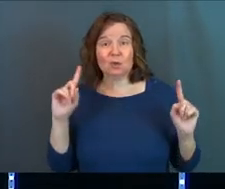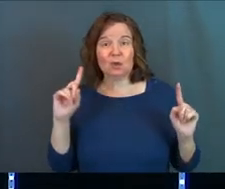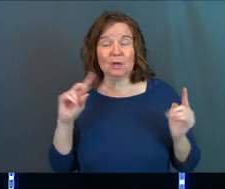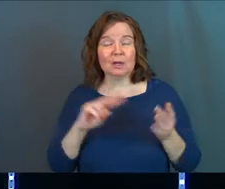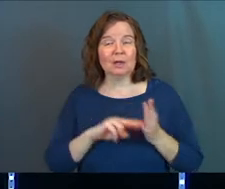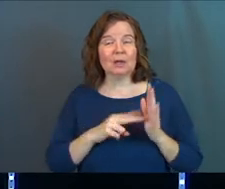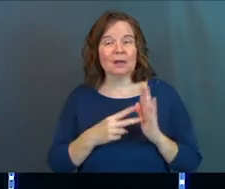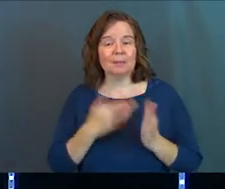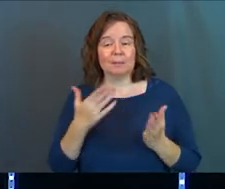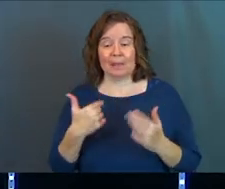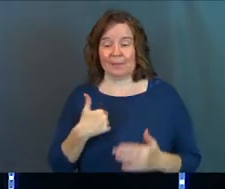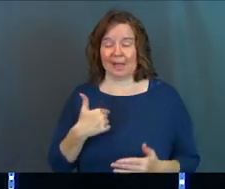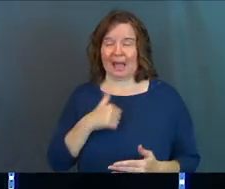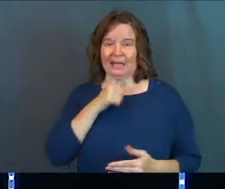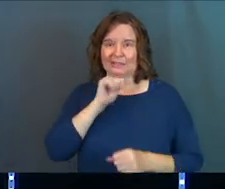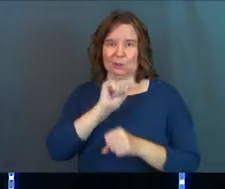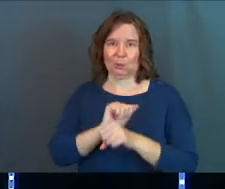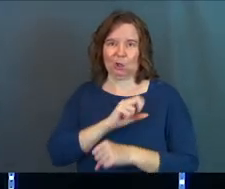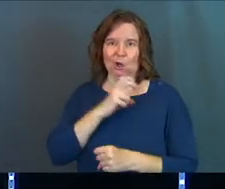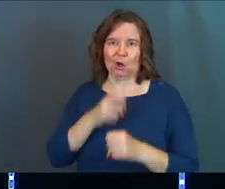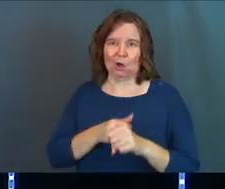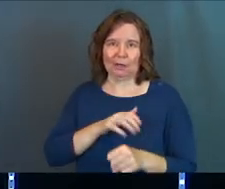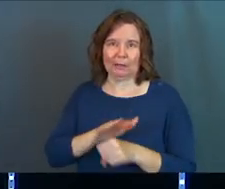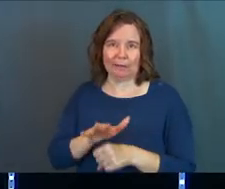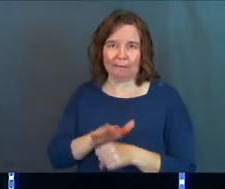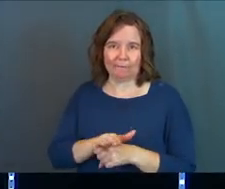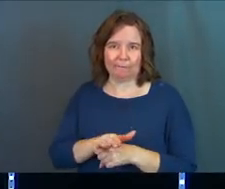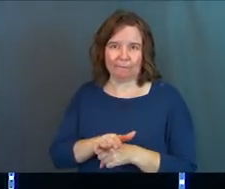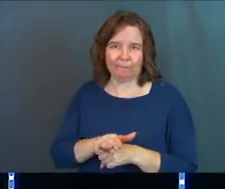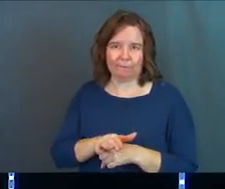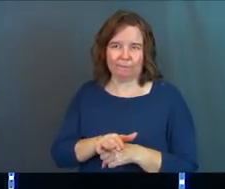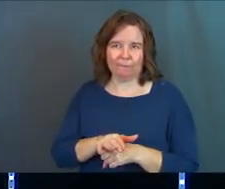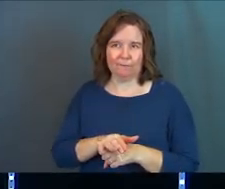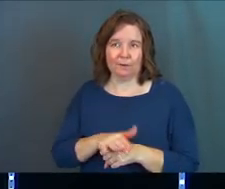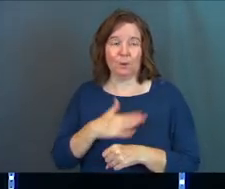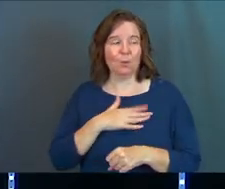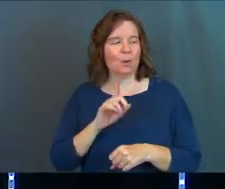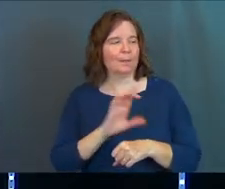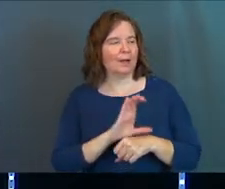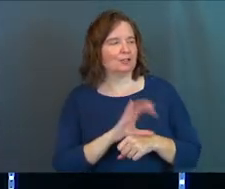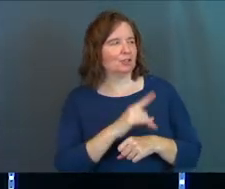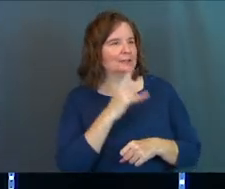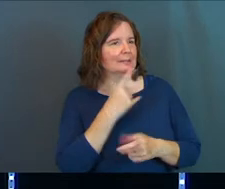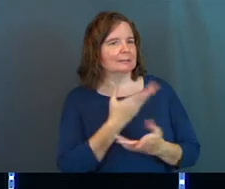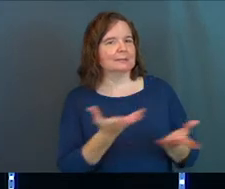maybe it's because I didn't work hard enough. Where's my church kids at?